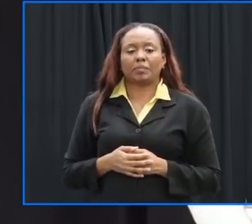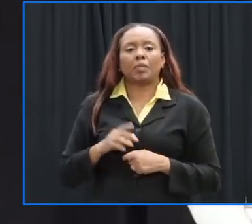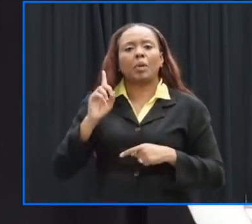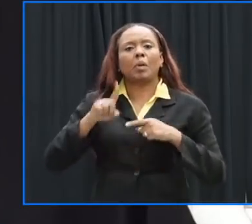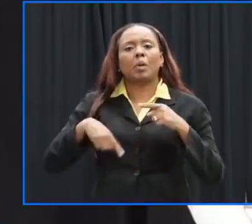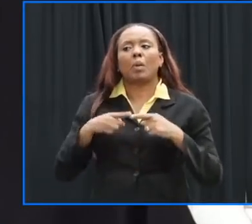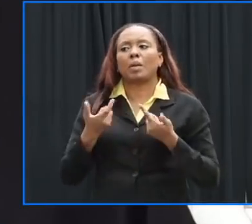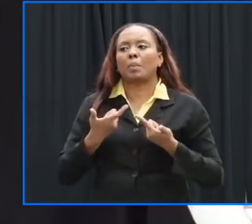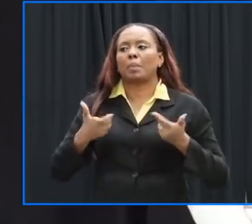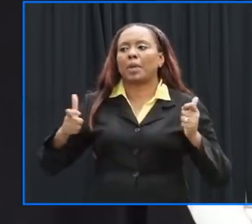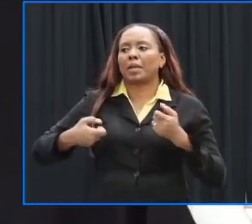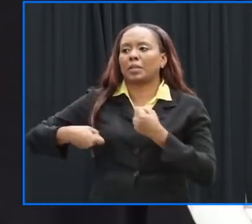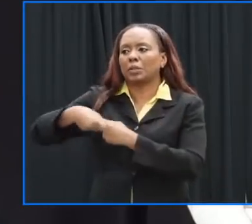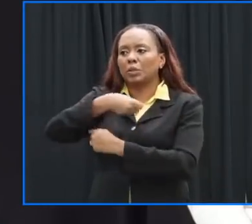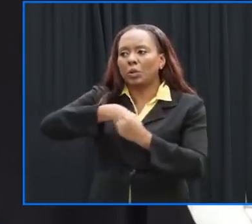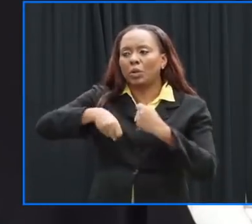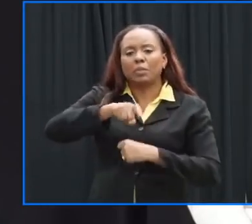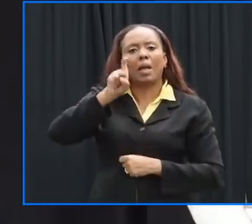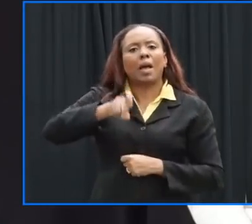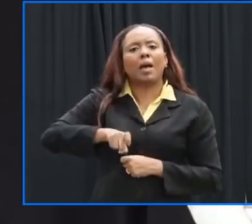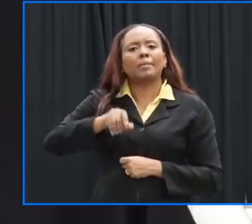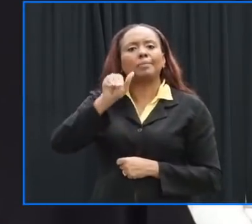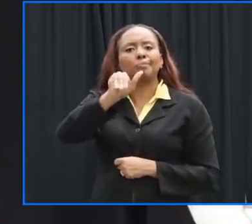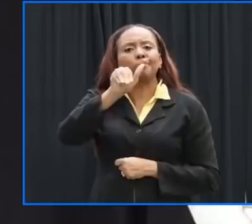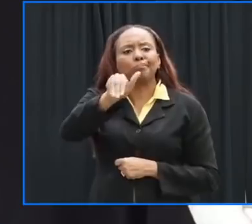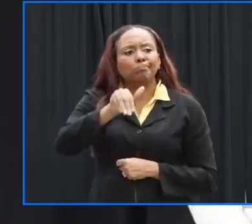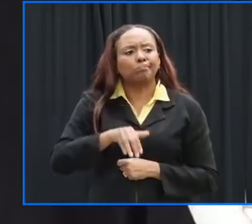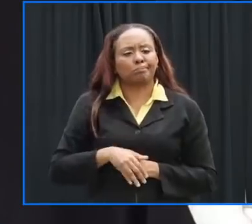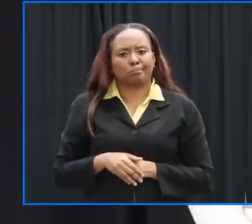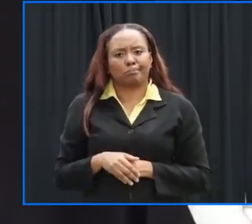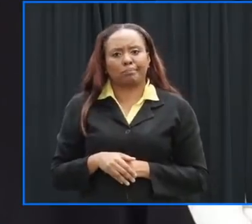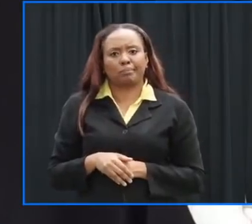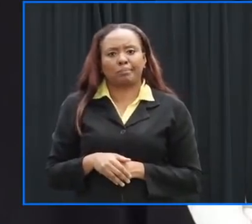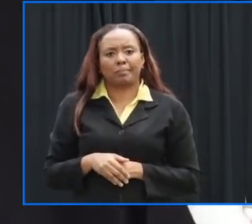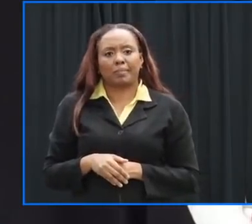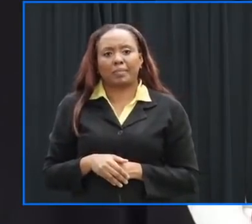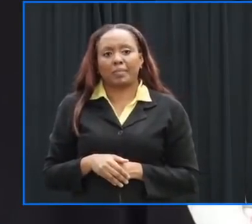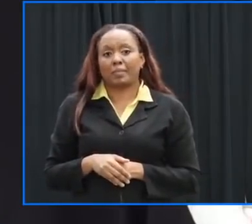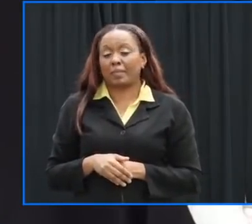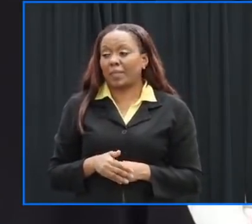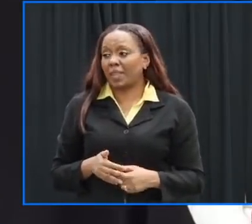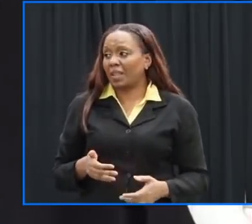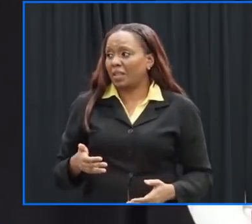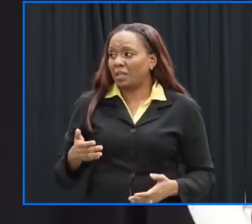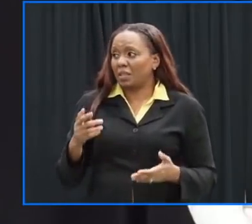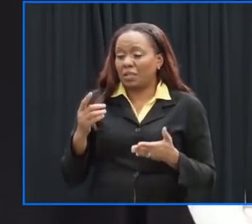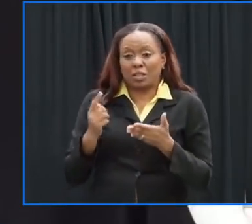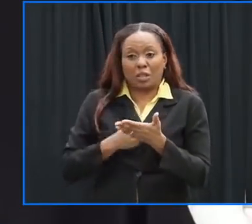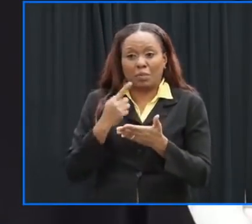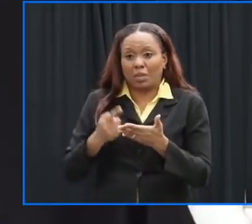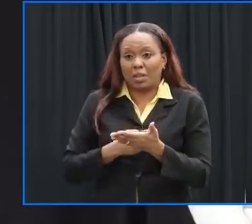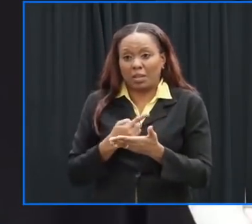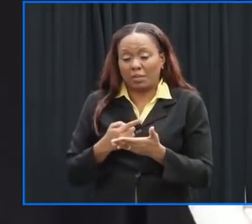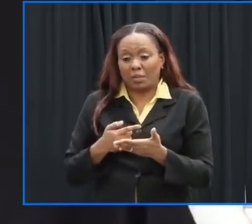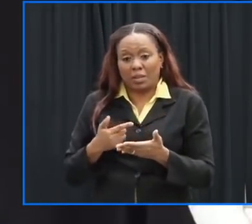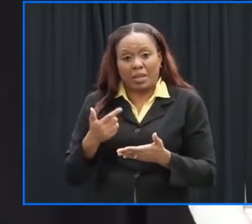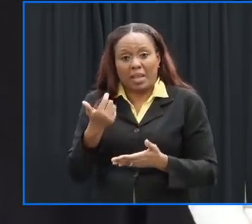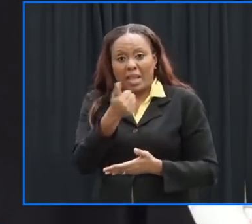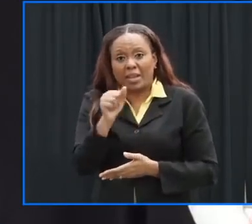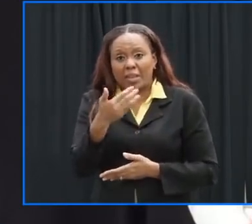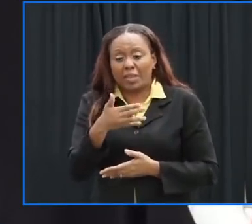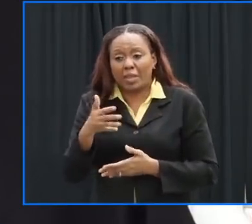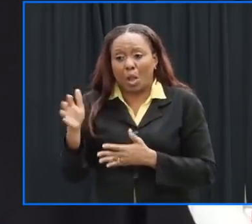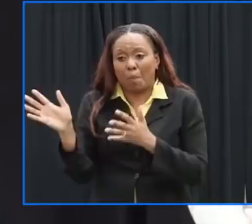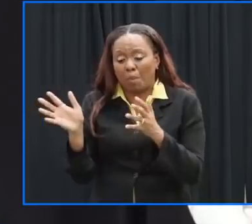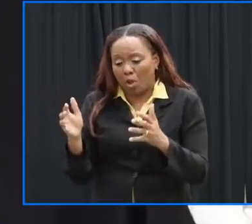major storm we still have to remind people anything that can fly and be lifted up by 30